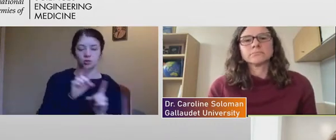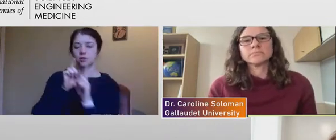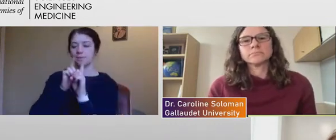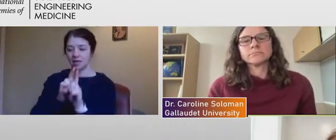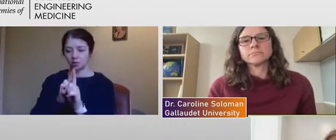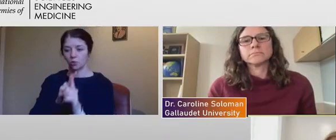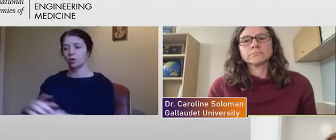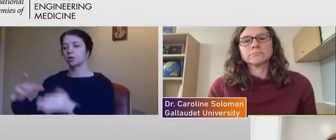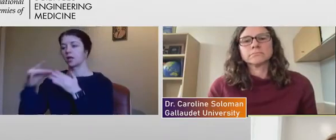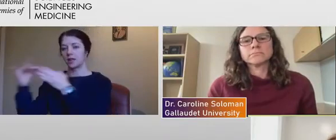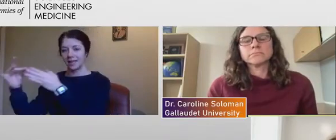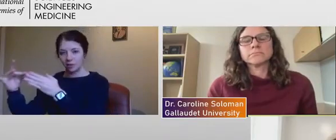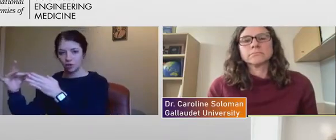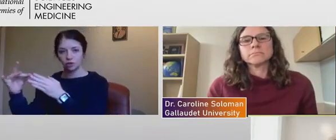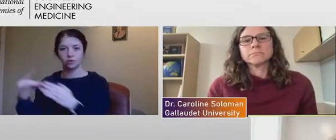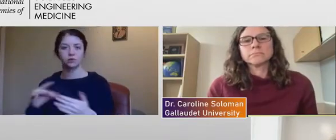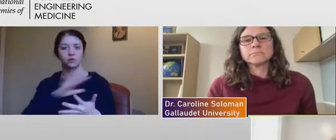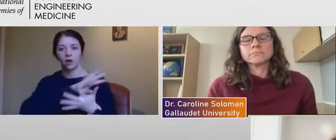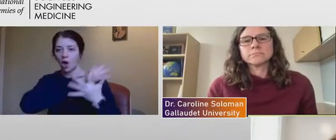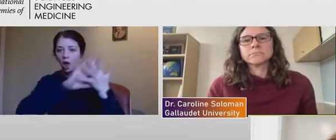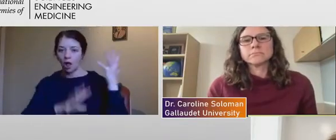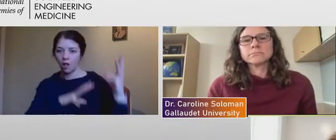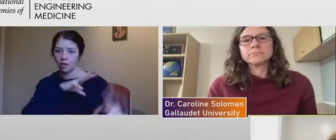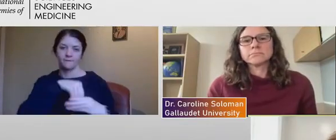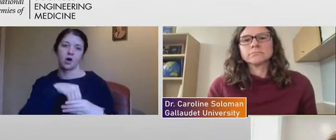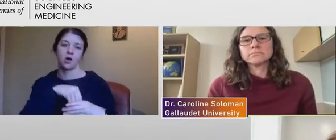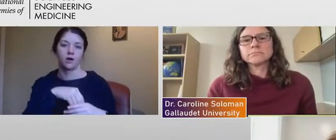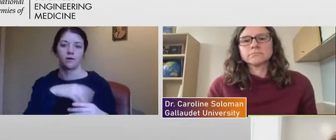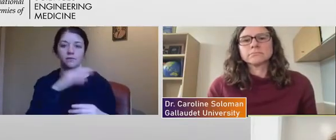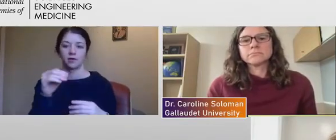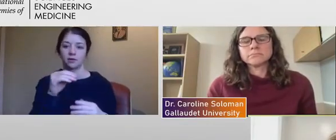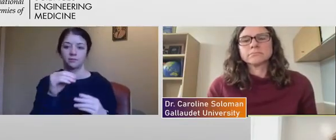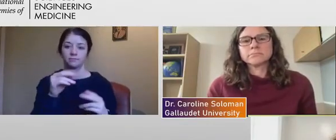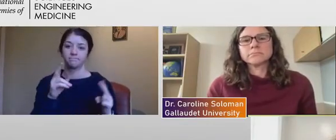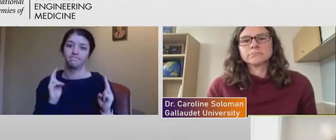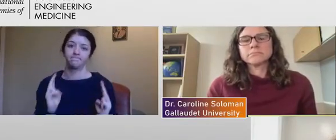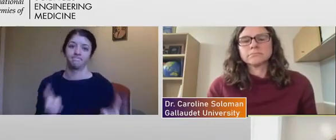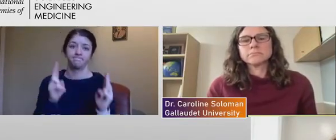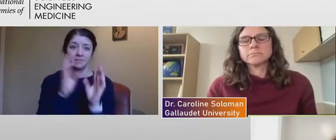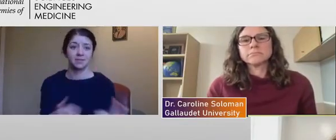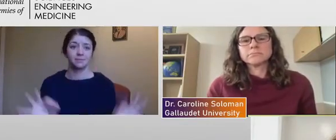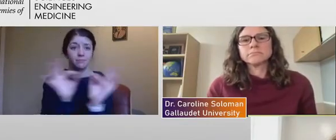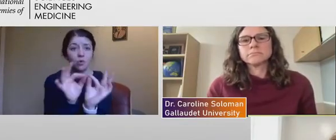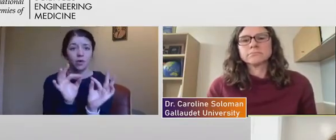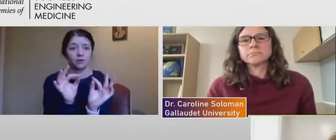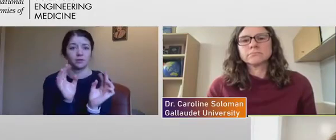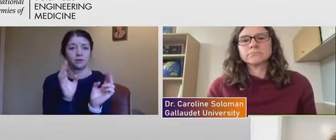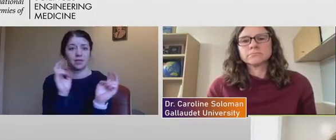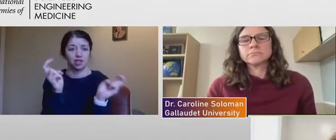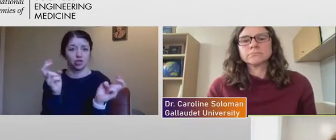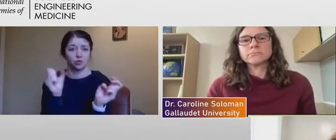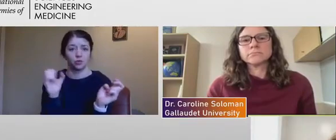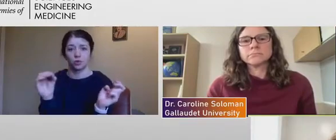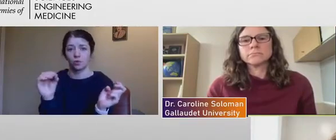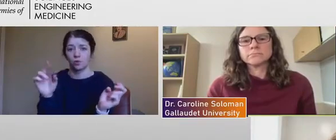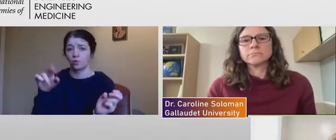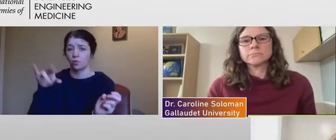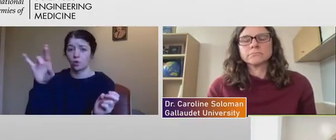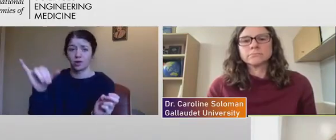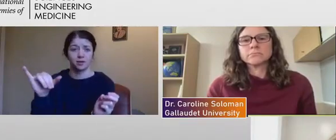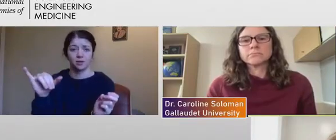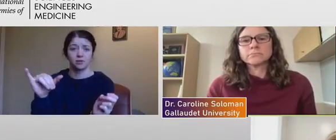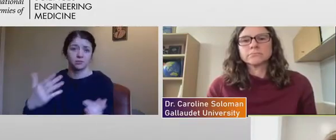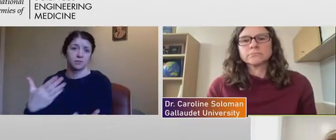leaders. And I, I just think it's an urgent issue. So Rory, appreciate you elevating this. This is, I think an important dimension.